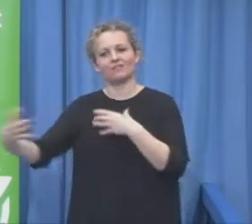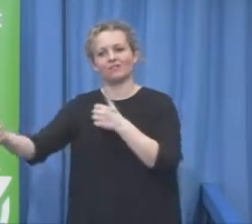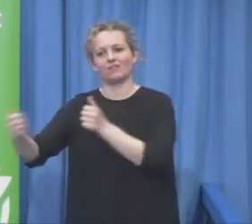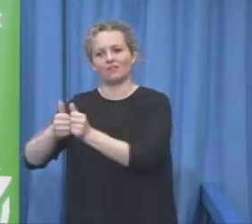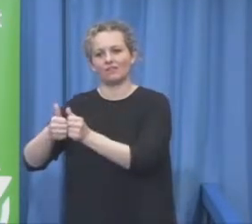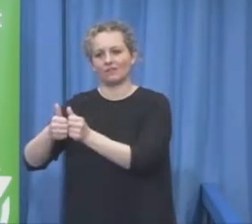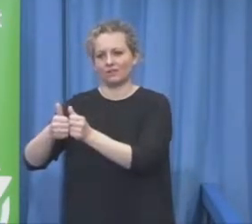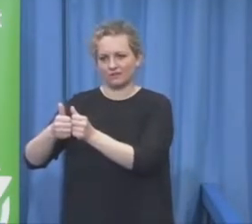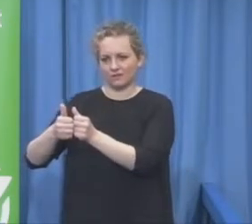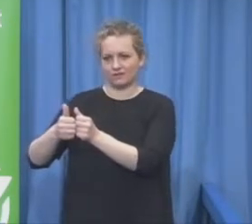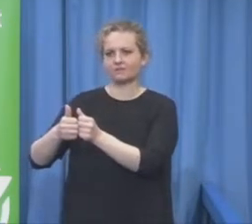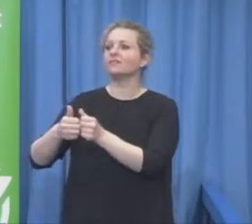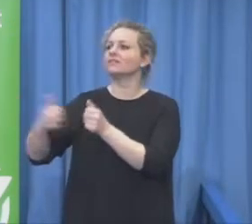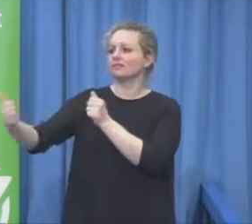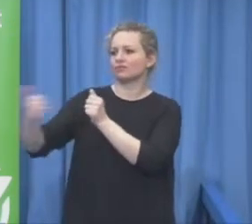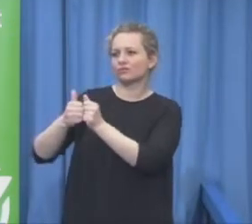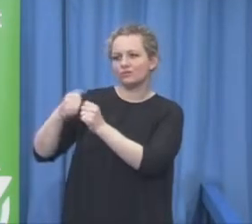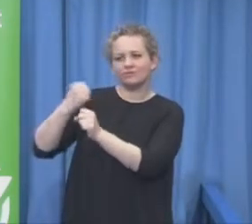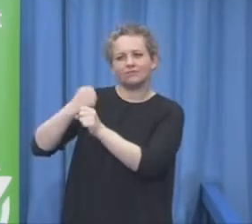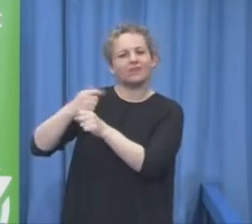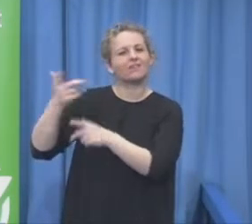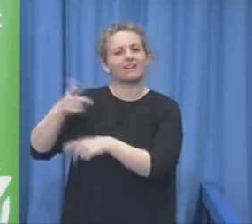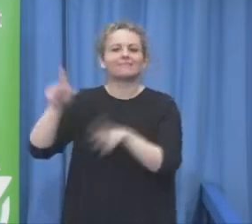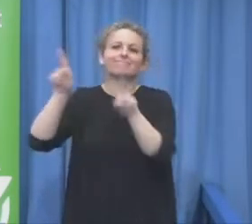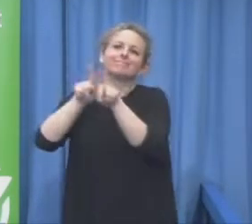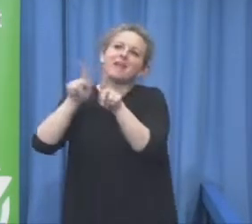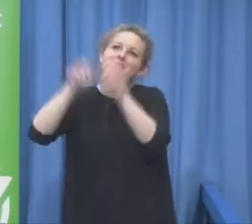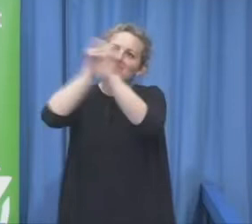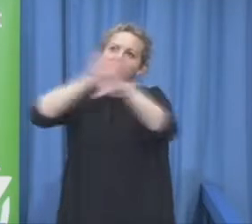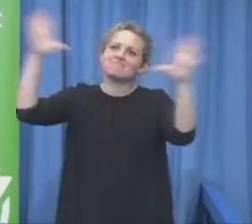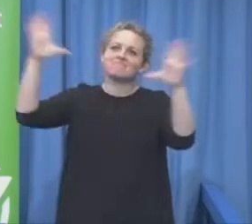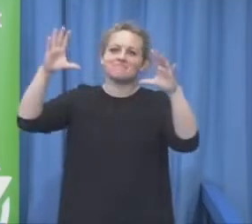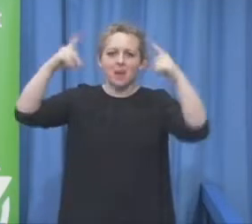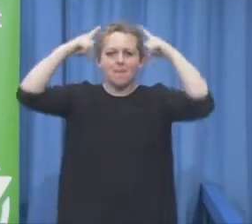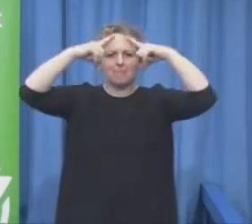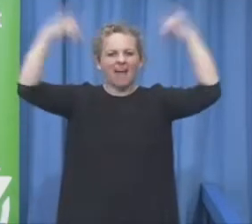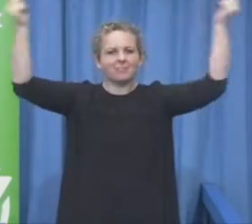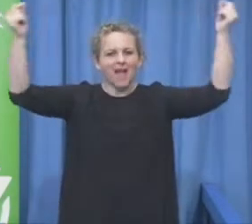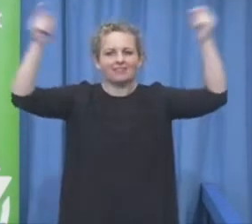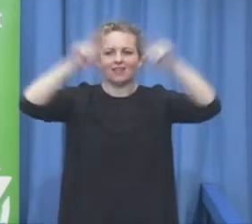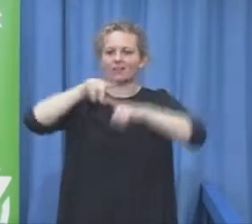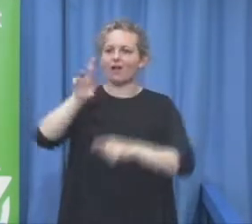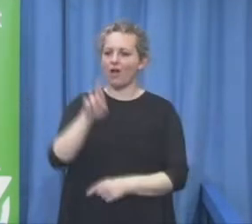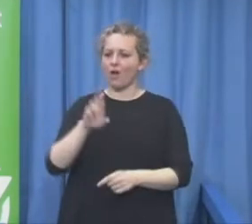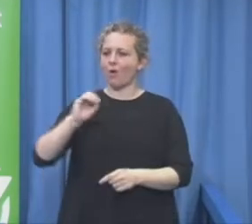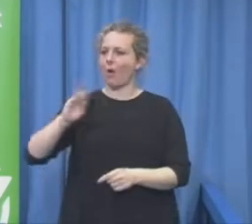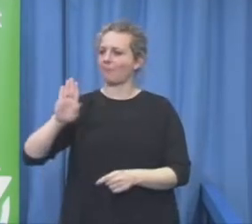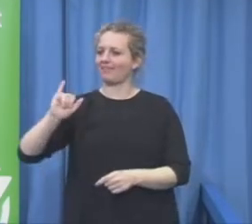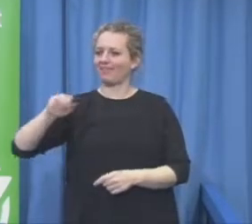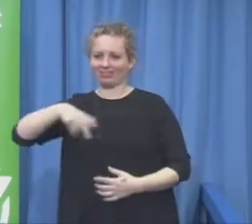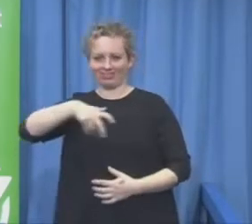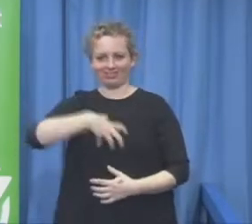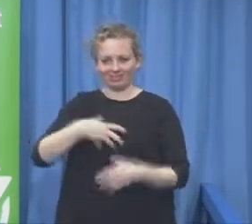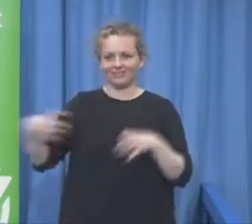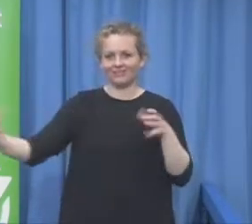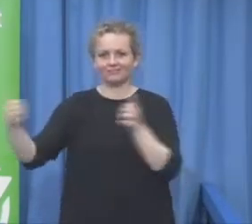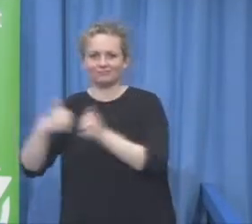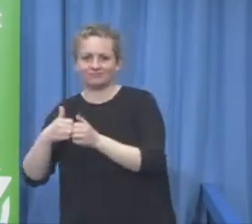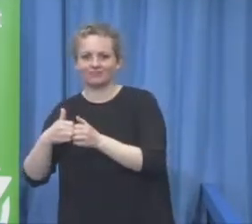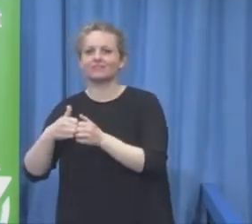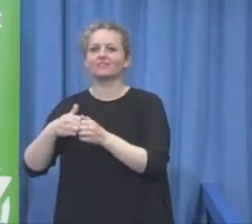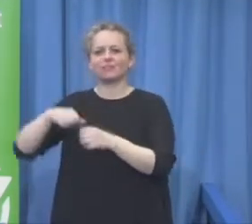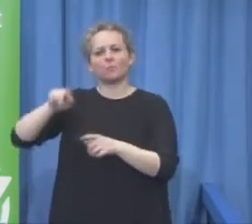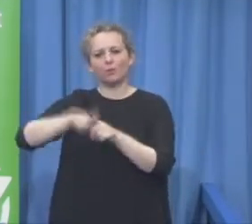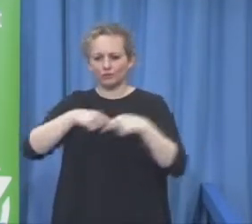so how do you think this is wheelchair again this wheelchair in the movie the Batman vs